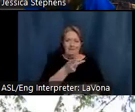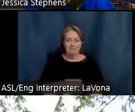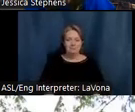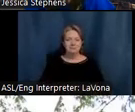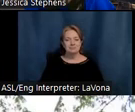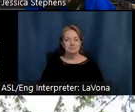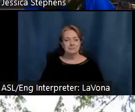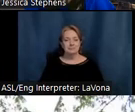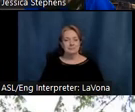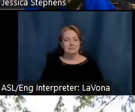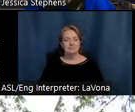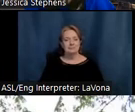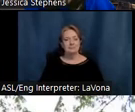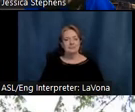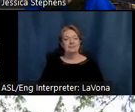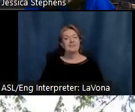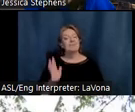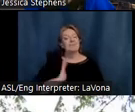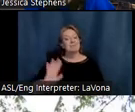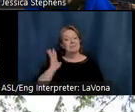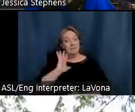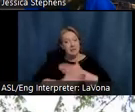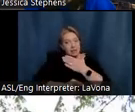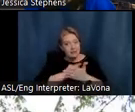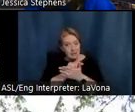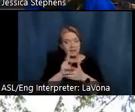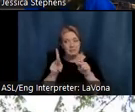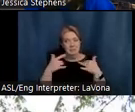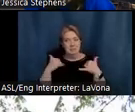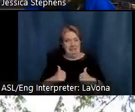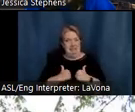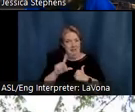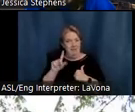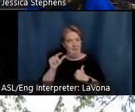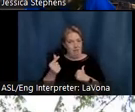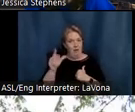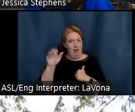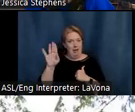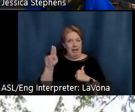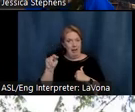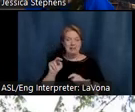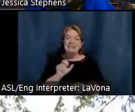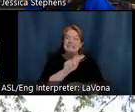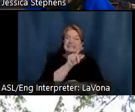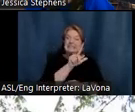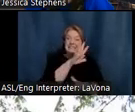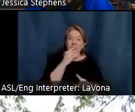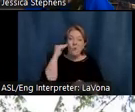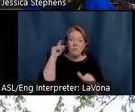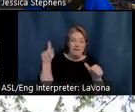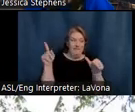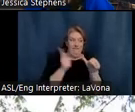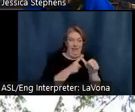At the time, residents still lived in log cabins. The Steeles' home was the first of its kind in the region.